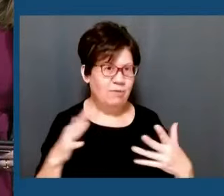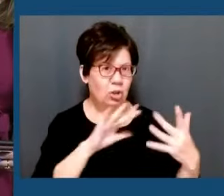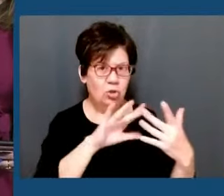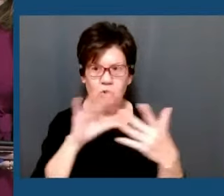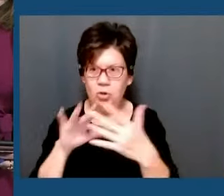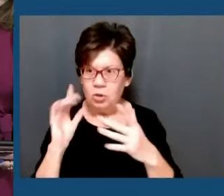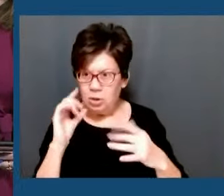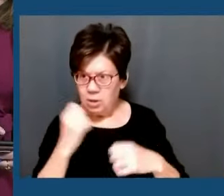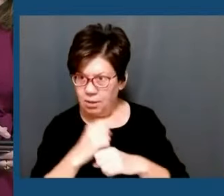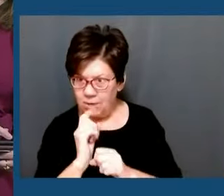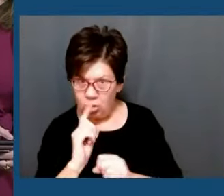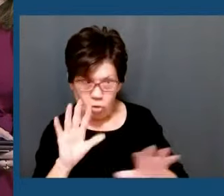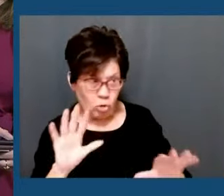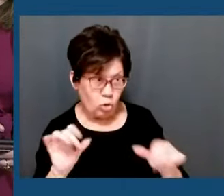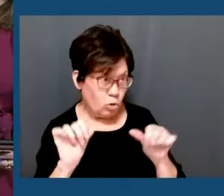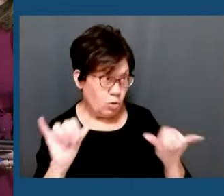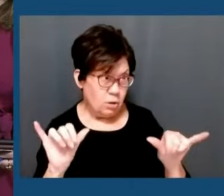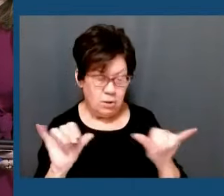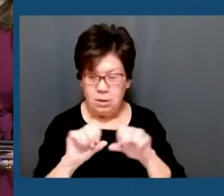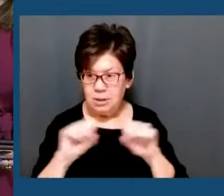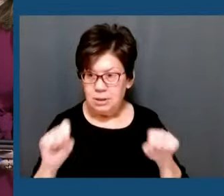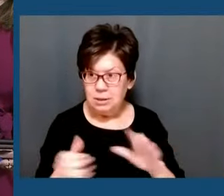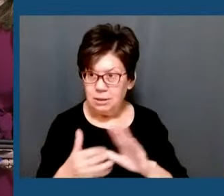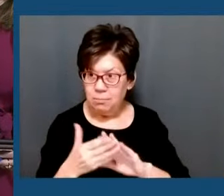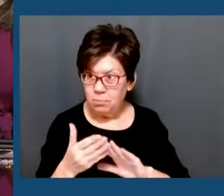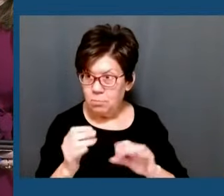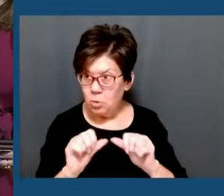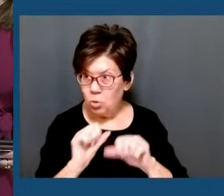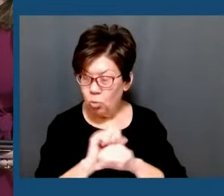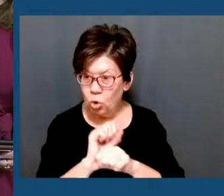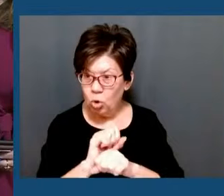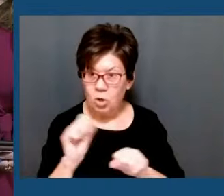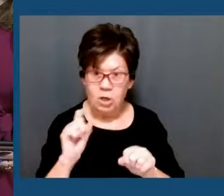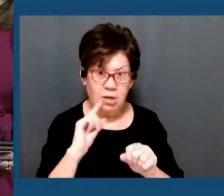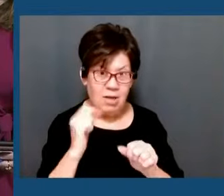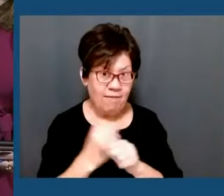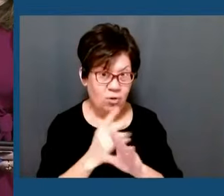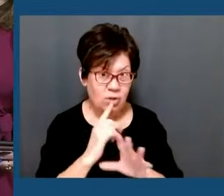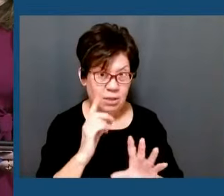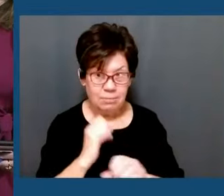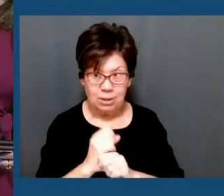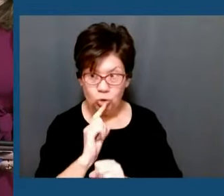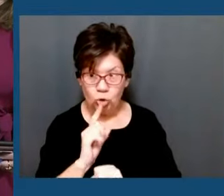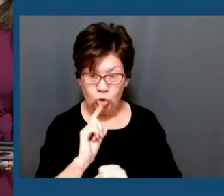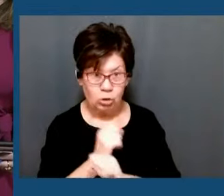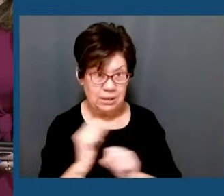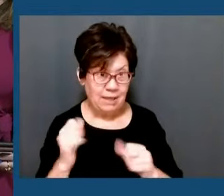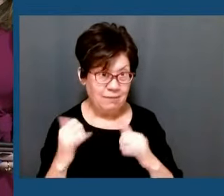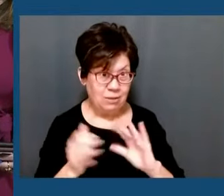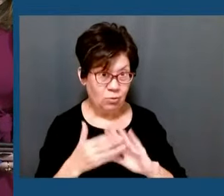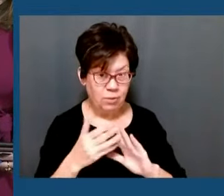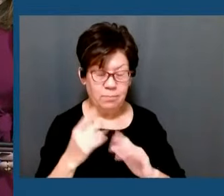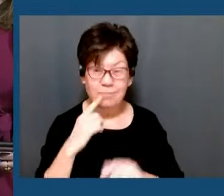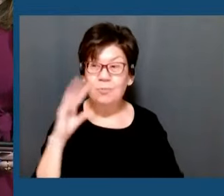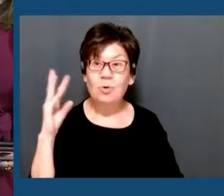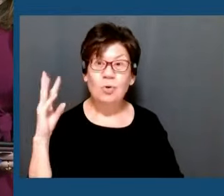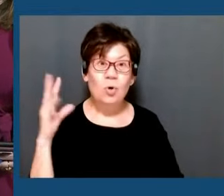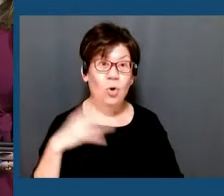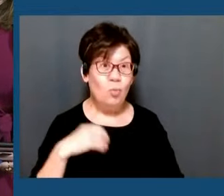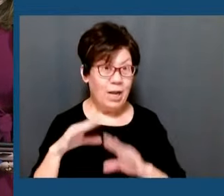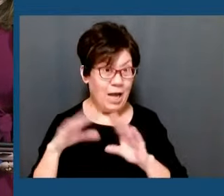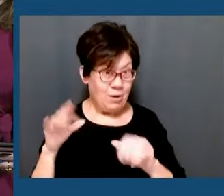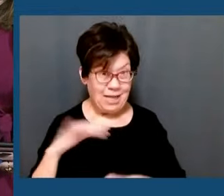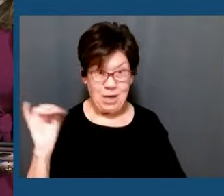Amtrak and MTA are on full schedule, no disruption there at this time. I've been in communication with the White House. They reached out to us.